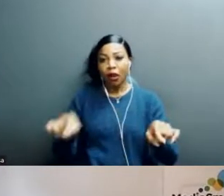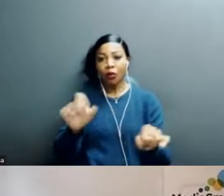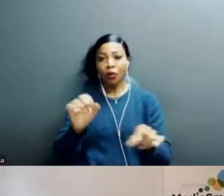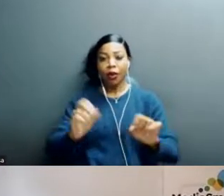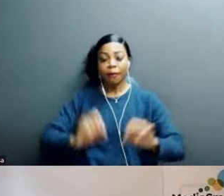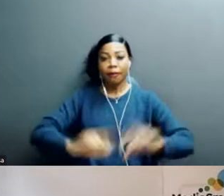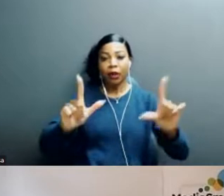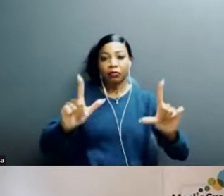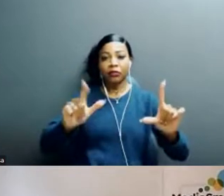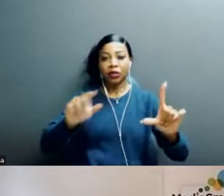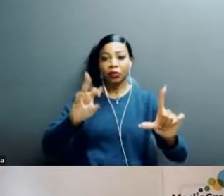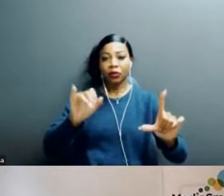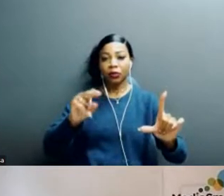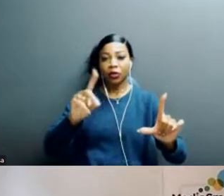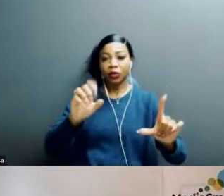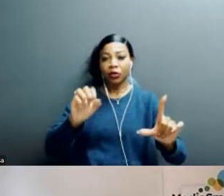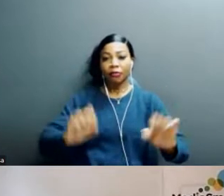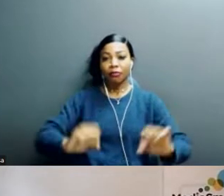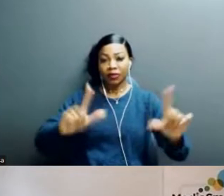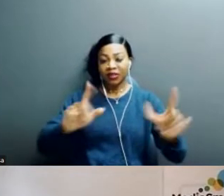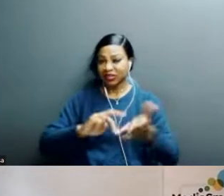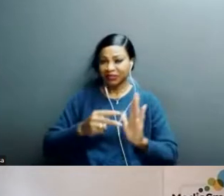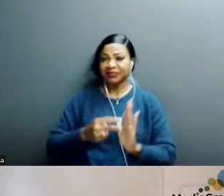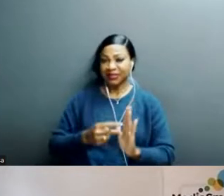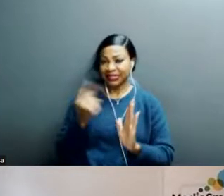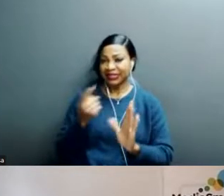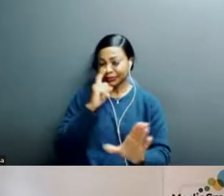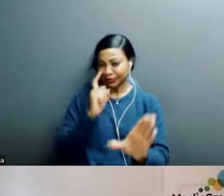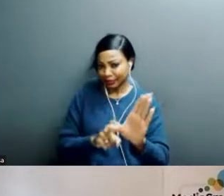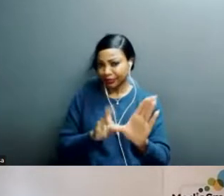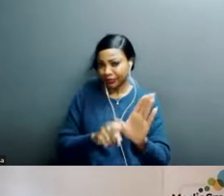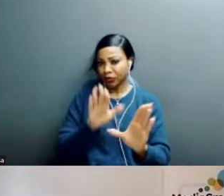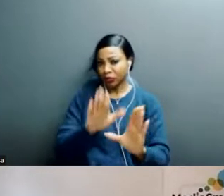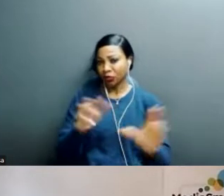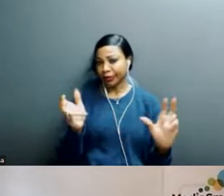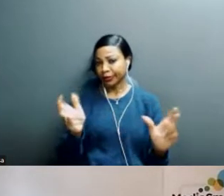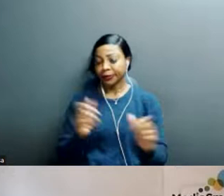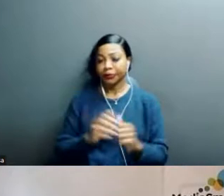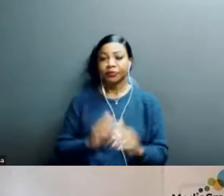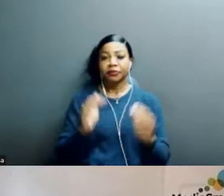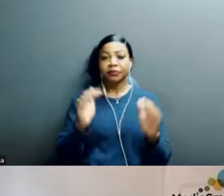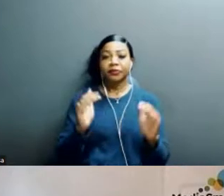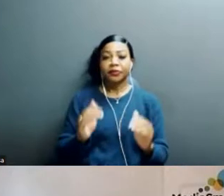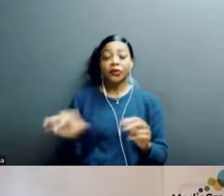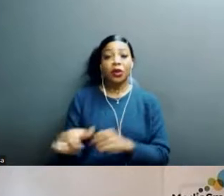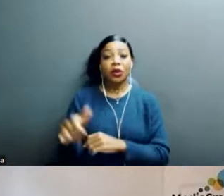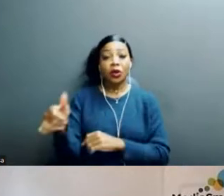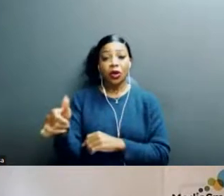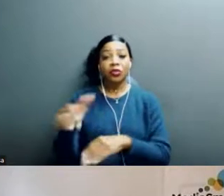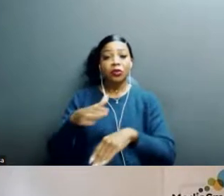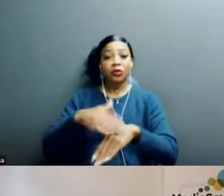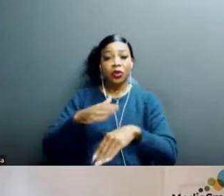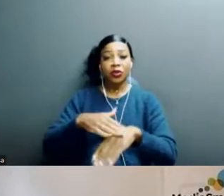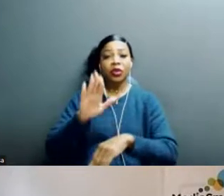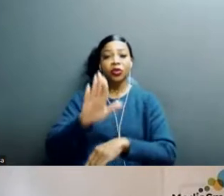indicator that your endpoint has been compromised. Also, you want to look for, um, your machine slowing down,